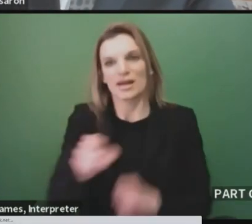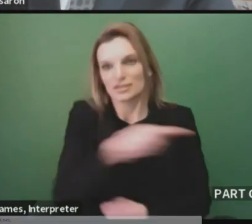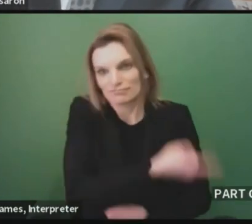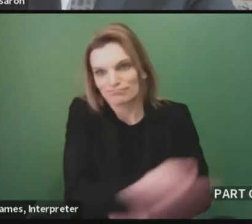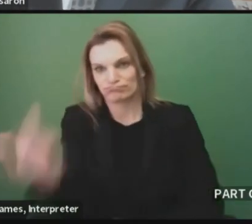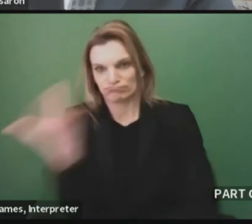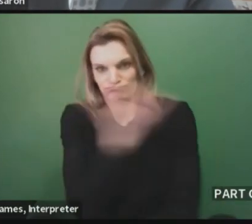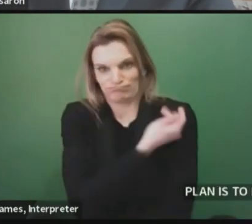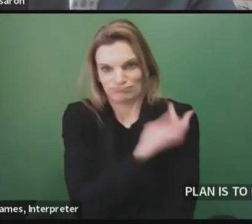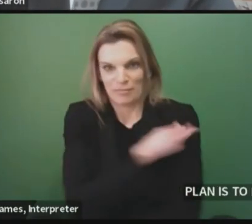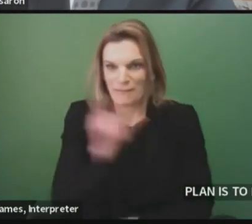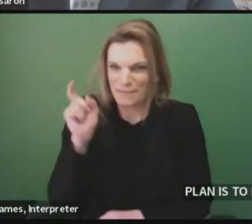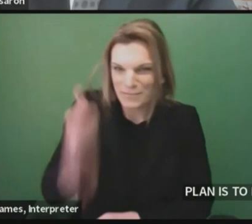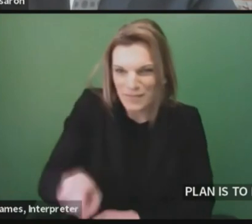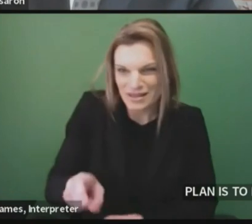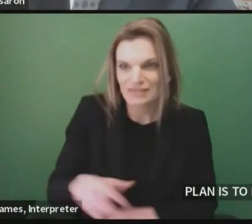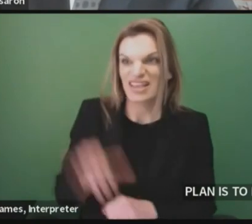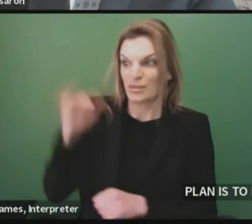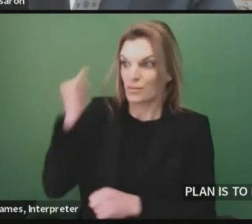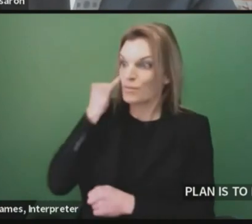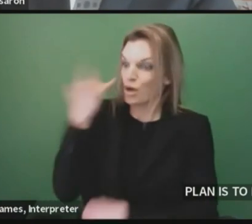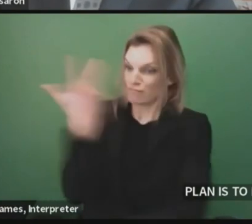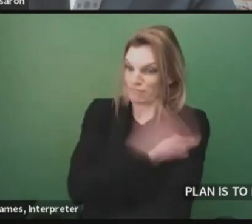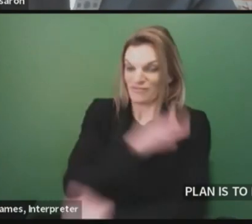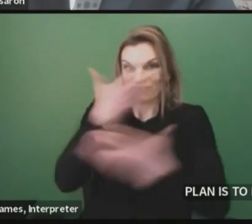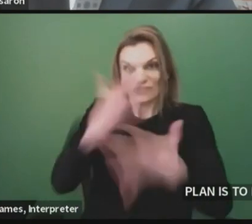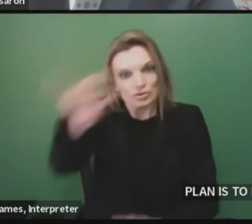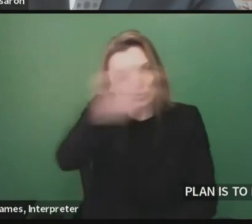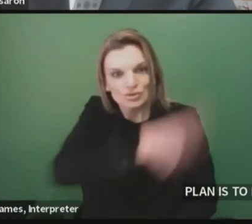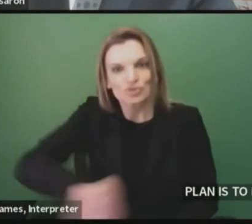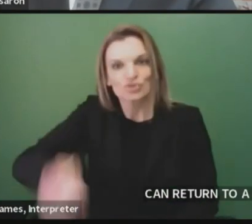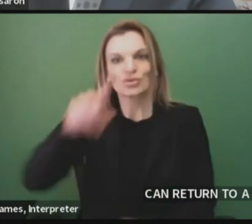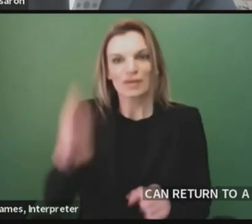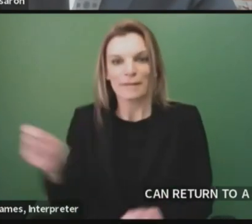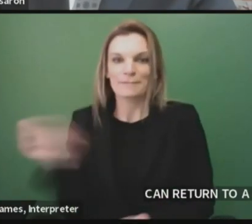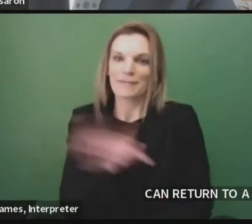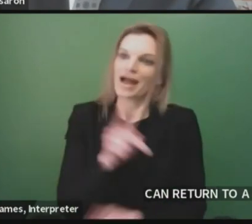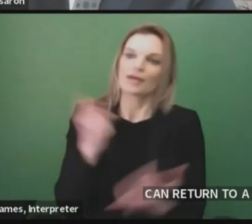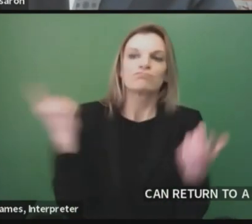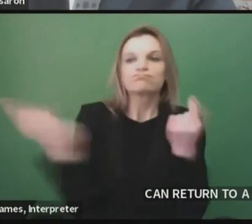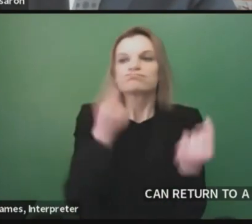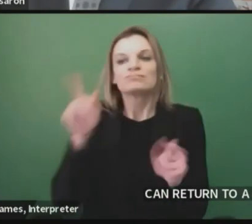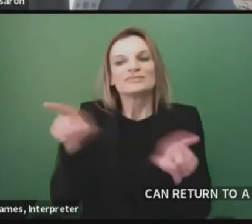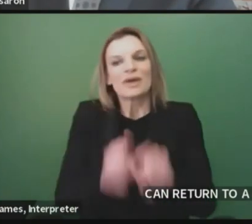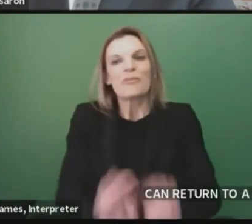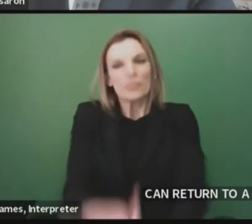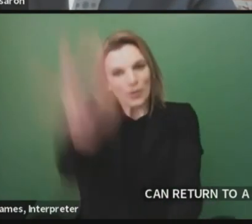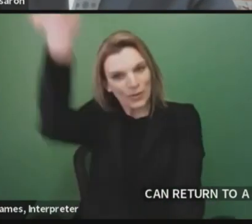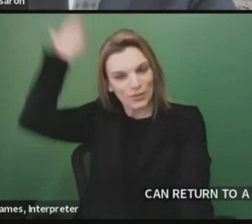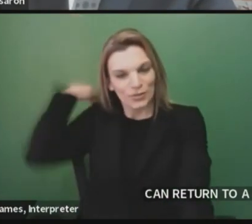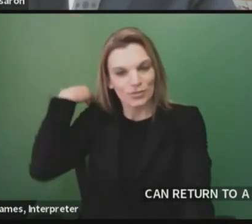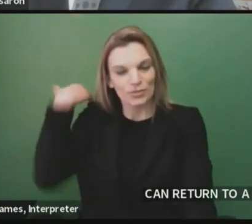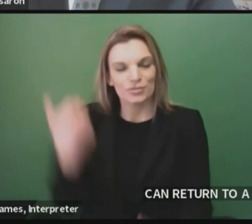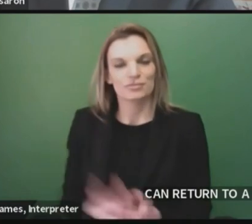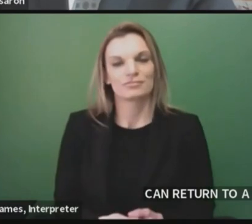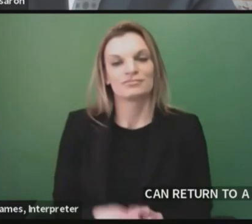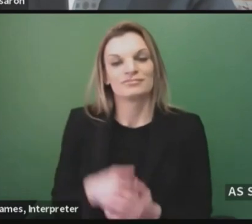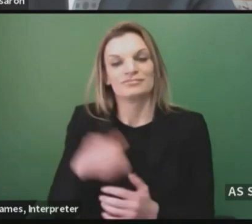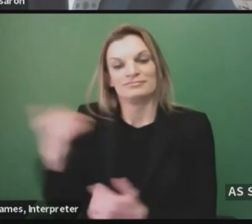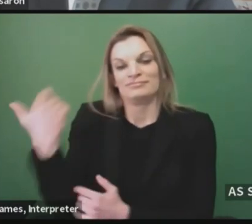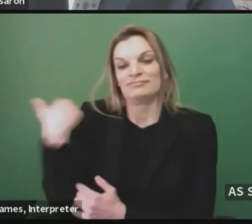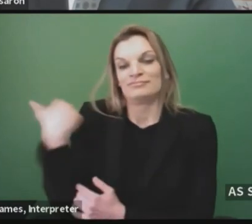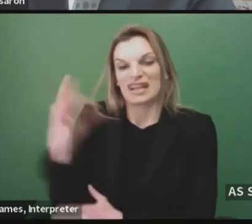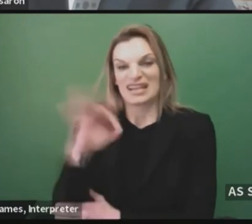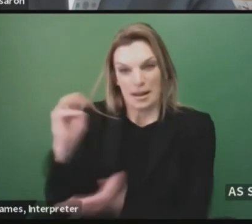economy and get back to normal as soon as possible. Last month, Congress appropriated $90 million in